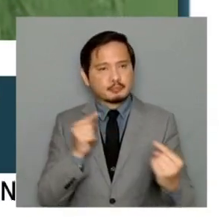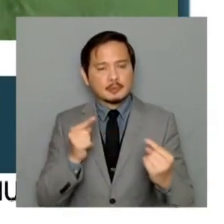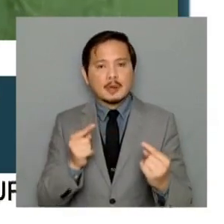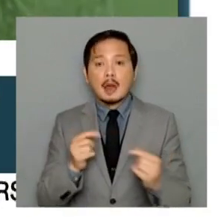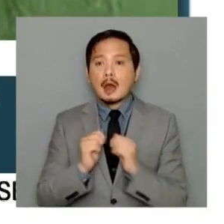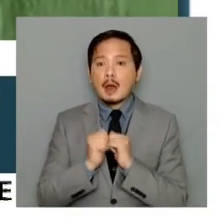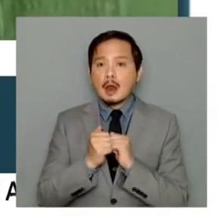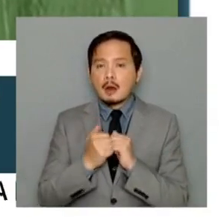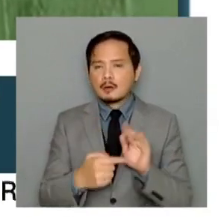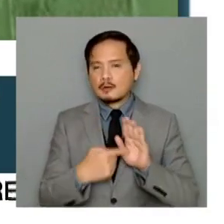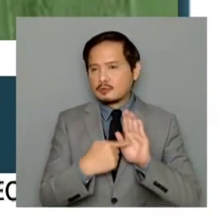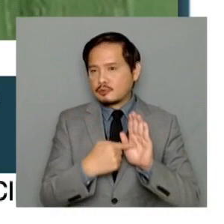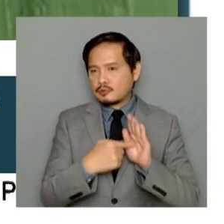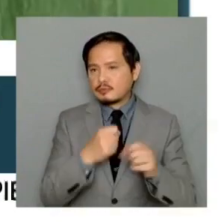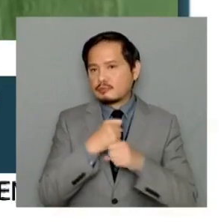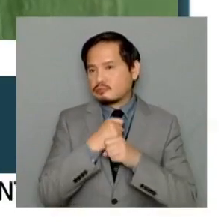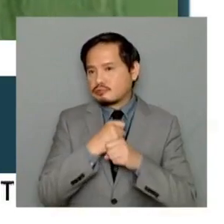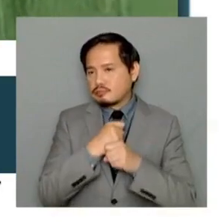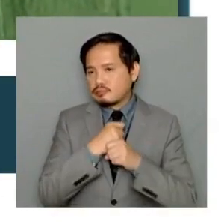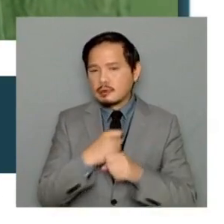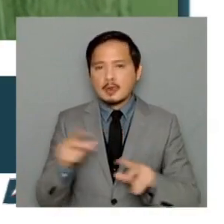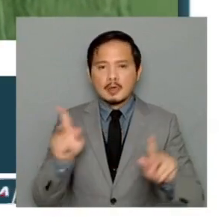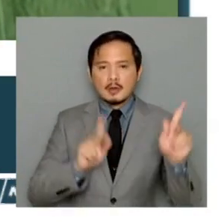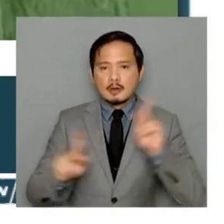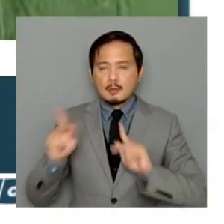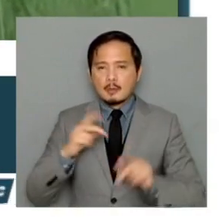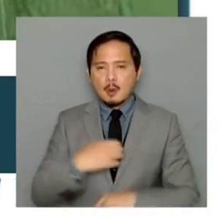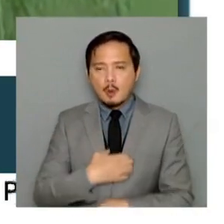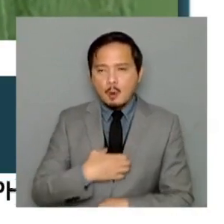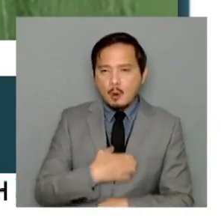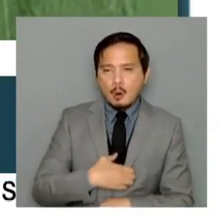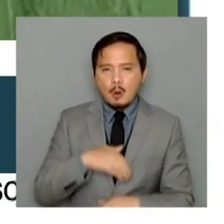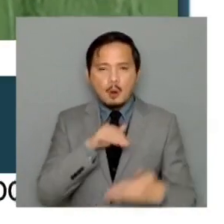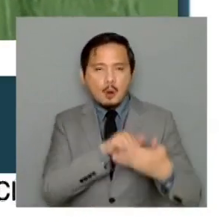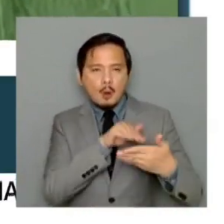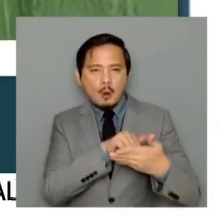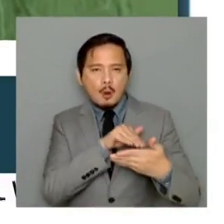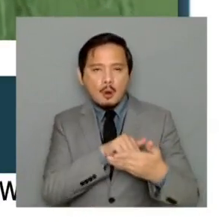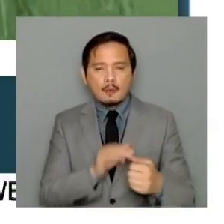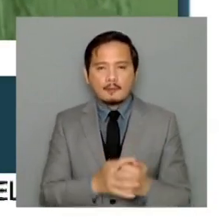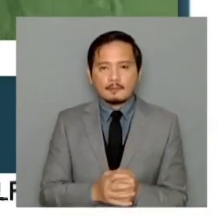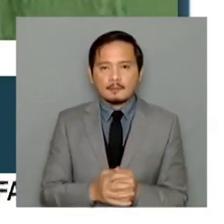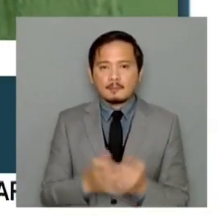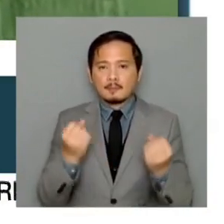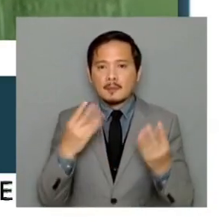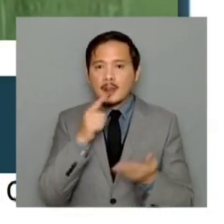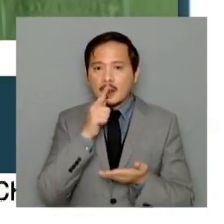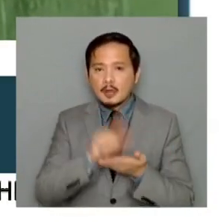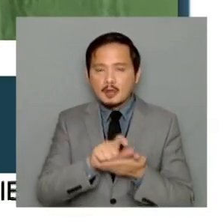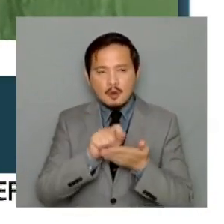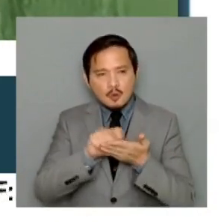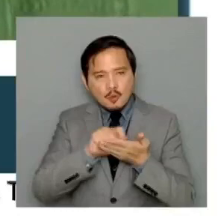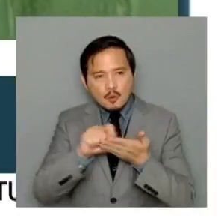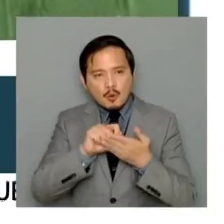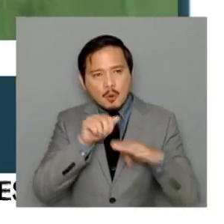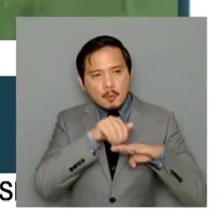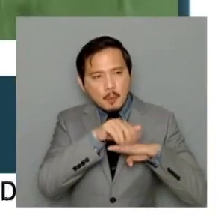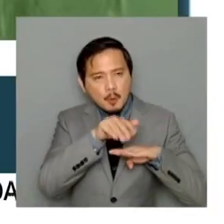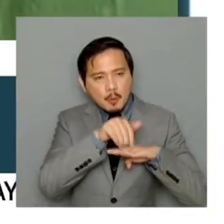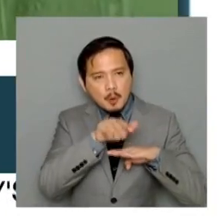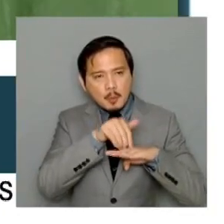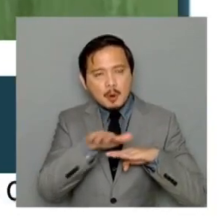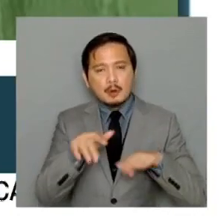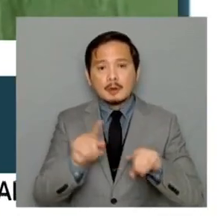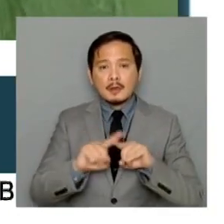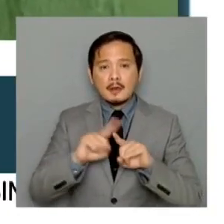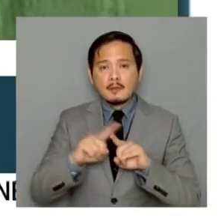through people's actions. And a lot of complaints and letters and letters and correspondence with the